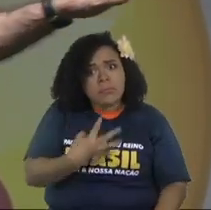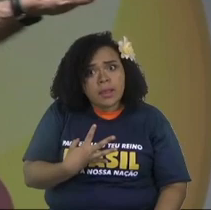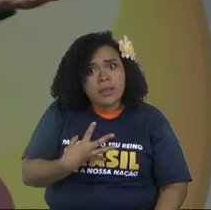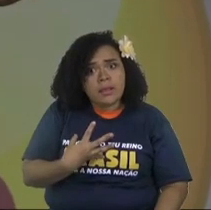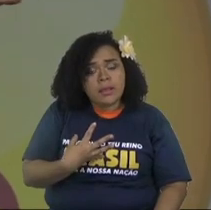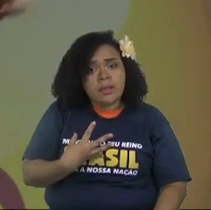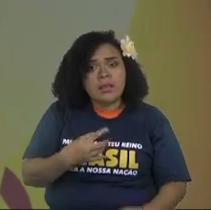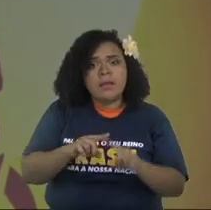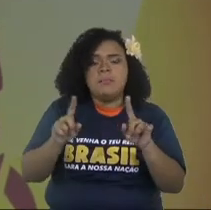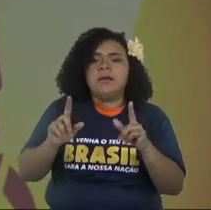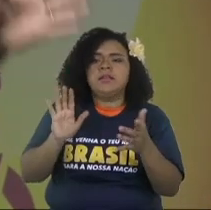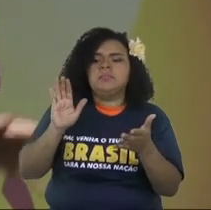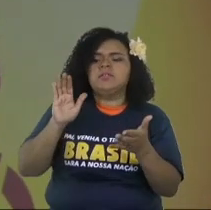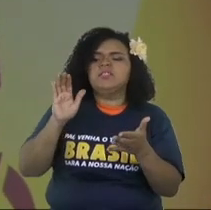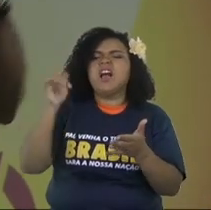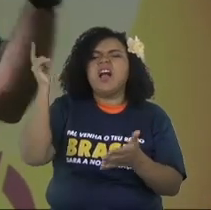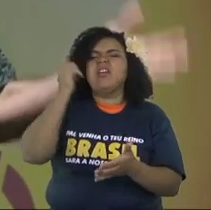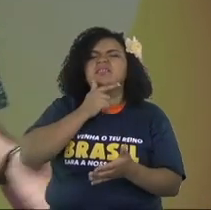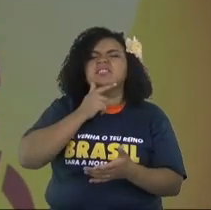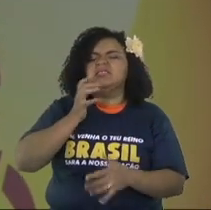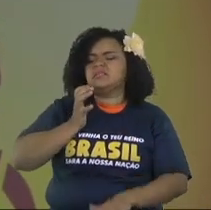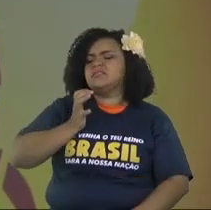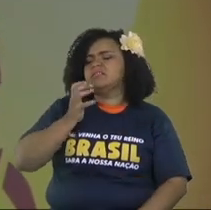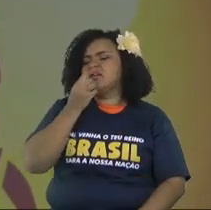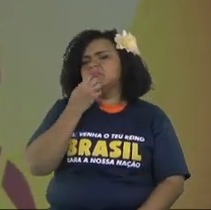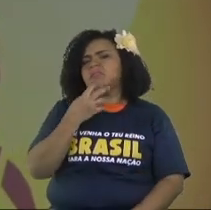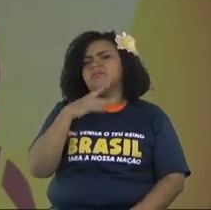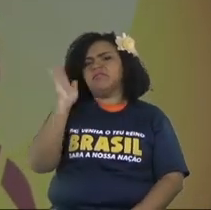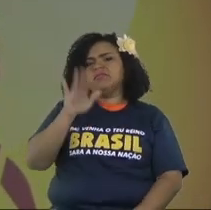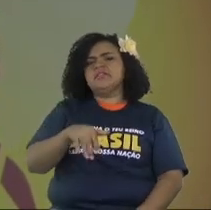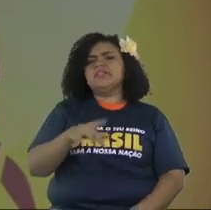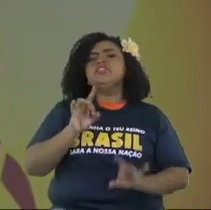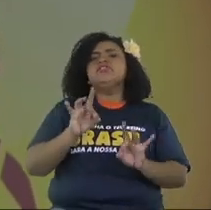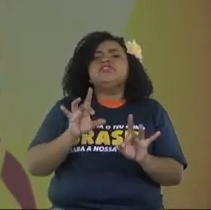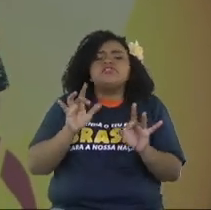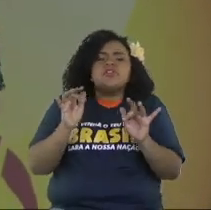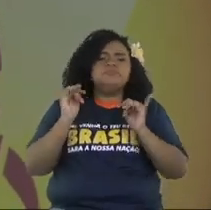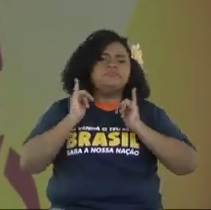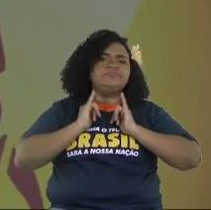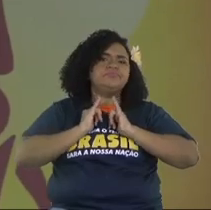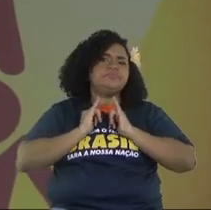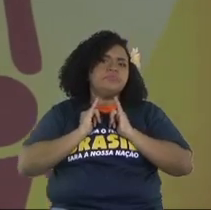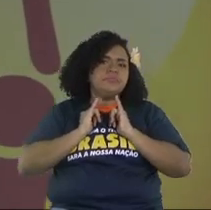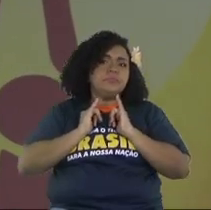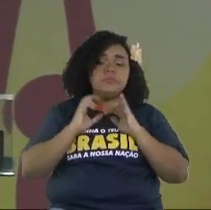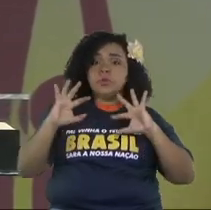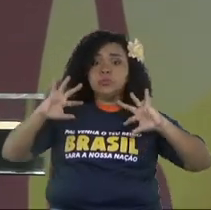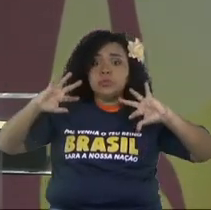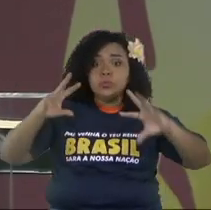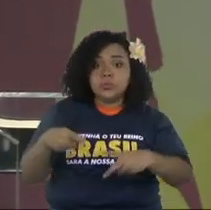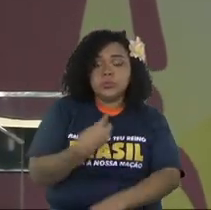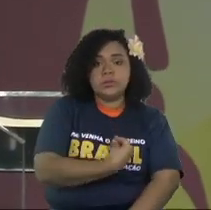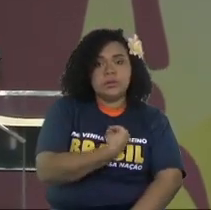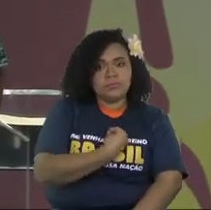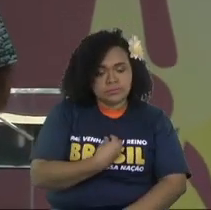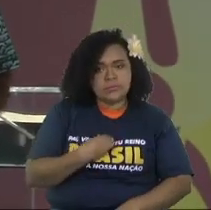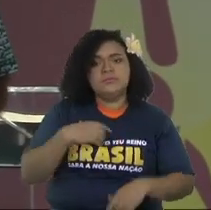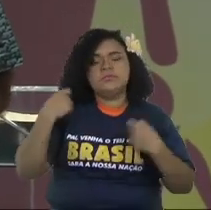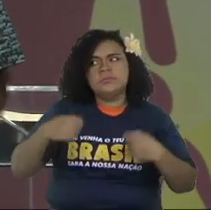quality in the very beginning, but their goal was to get to a point where you don't work anymore. When you don't work anymore,